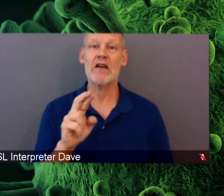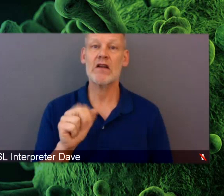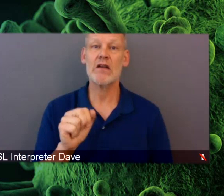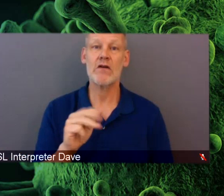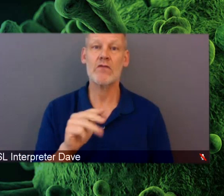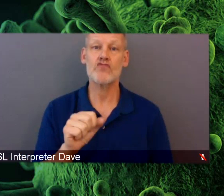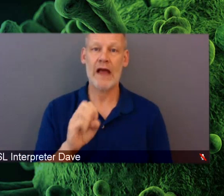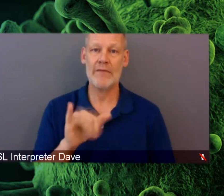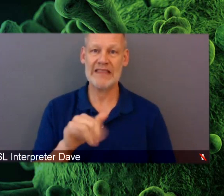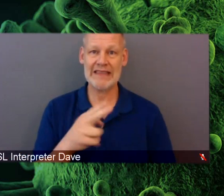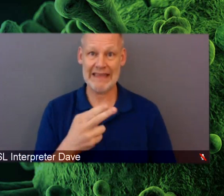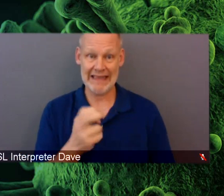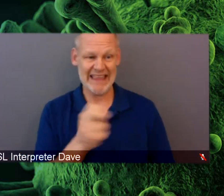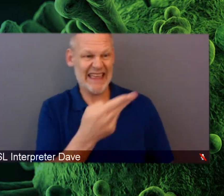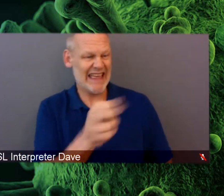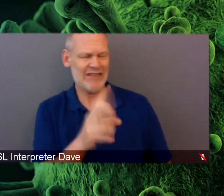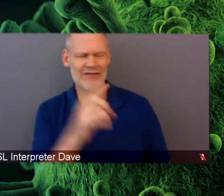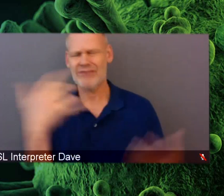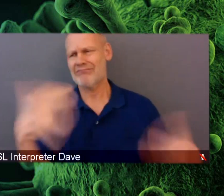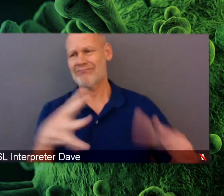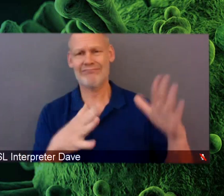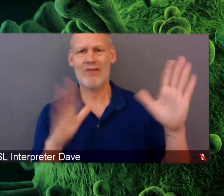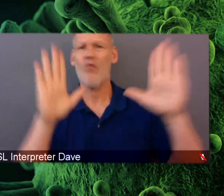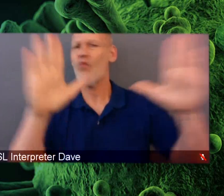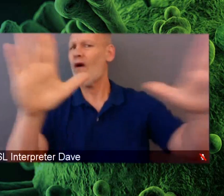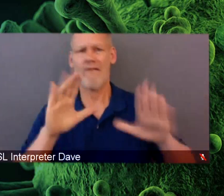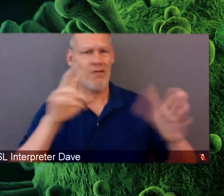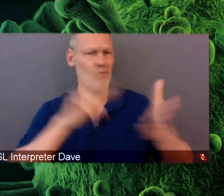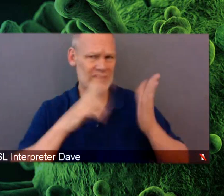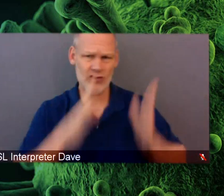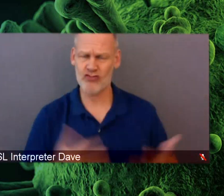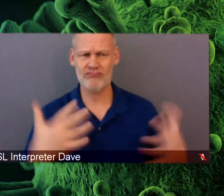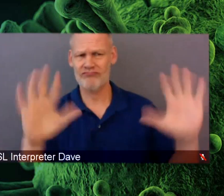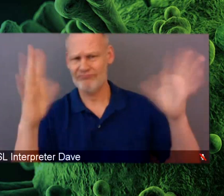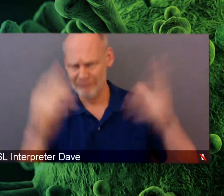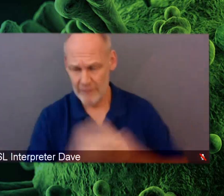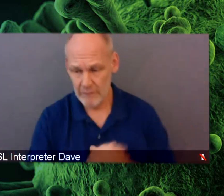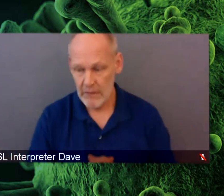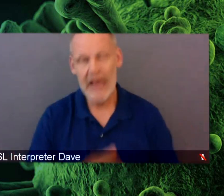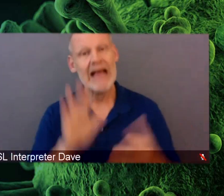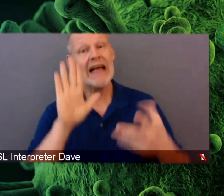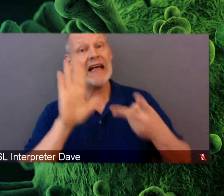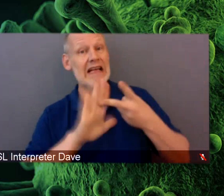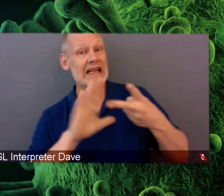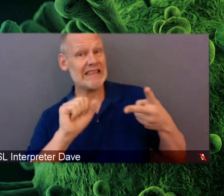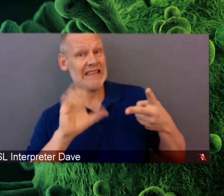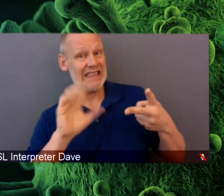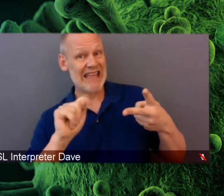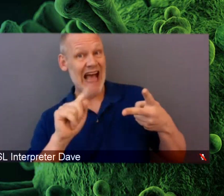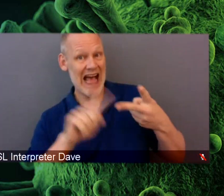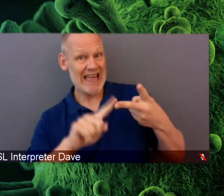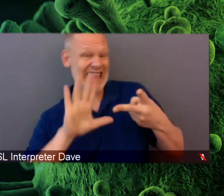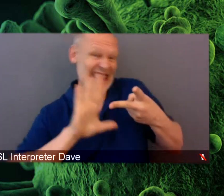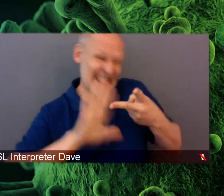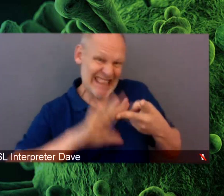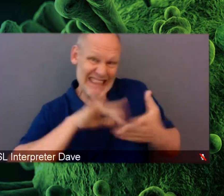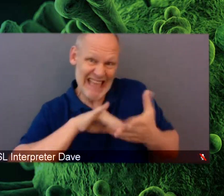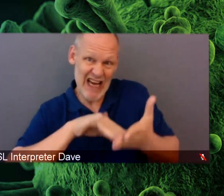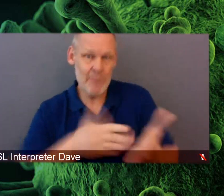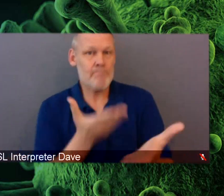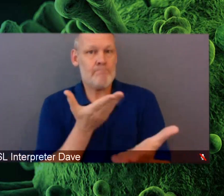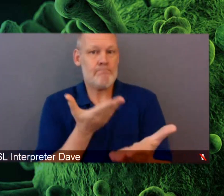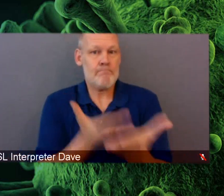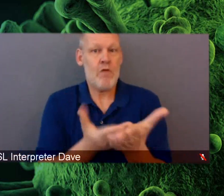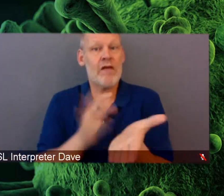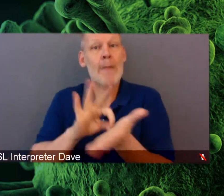fantastic cancer outcomes researcher. And Scott's study showed that the number of Medicaid patients with